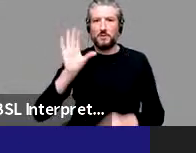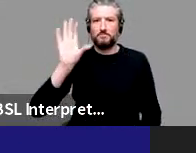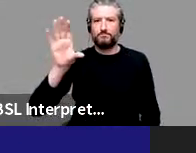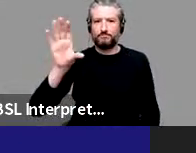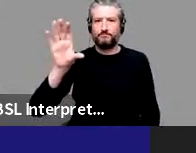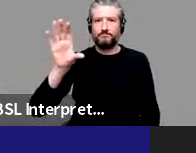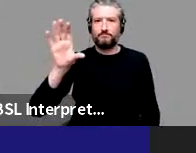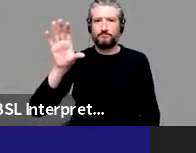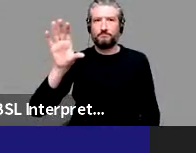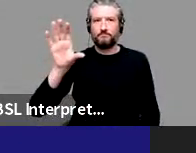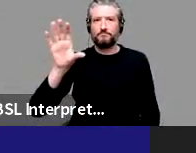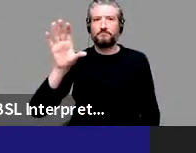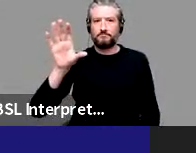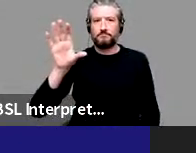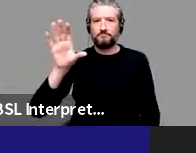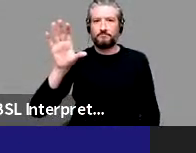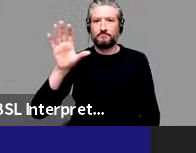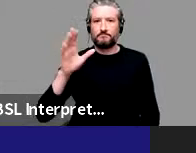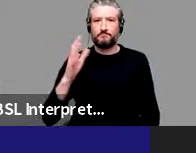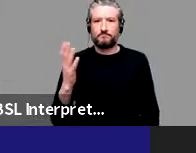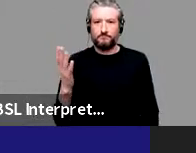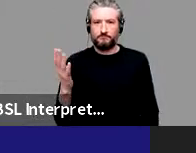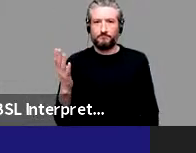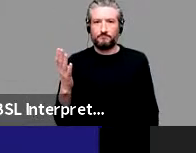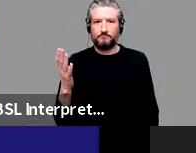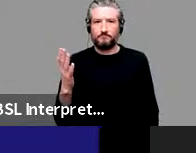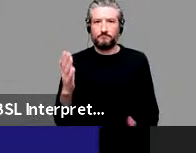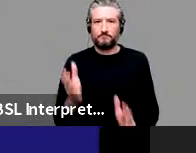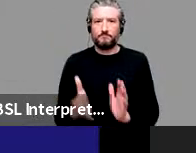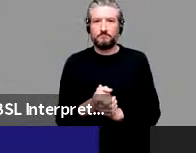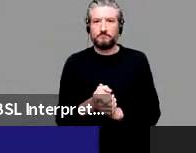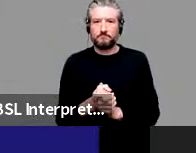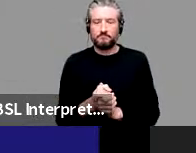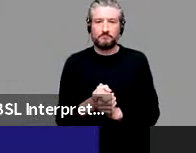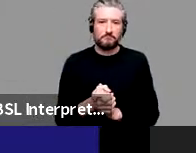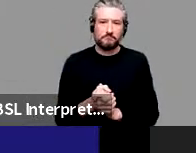Okay. That might be. Let's see.